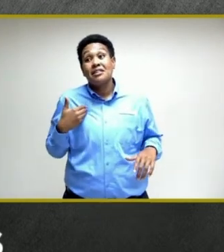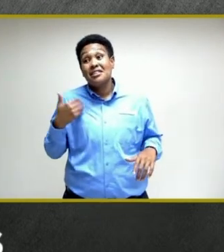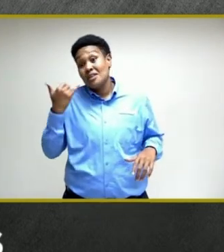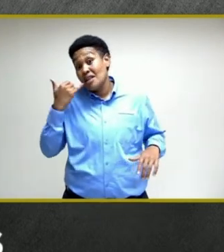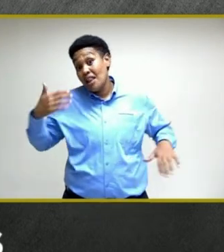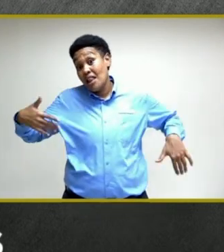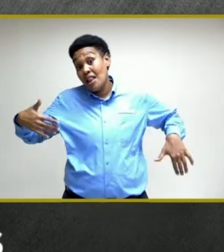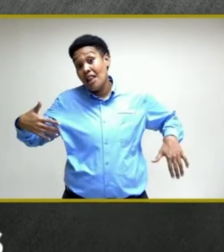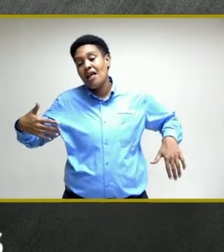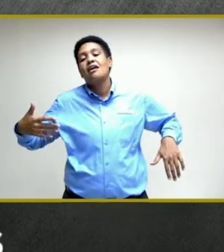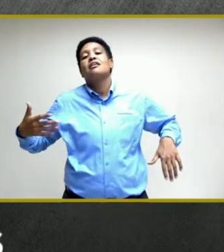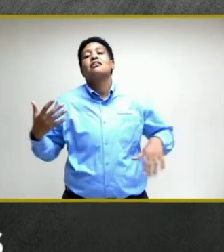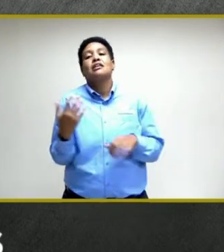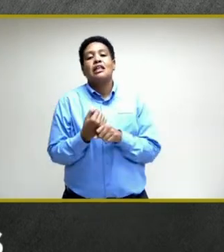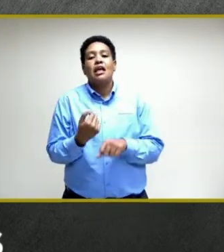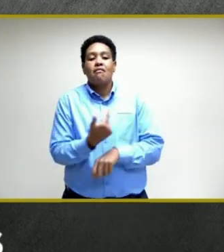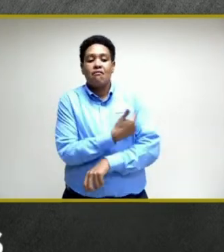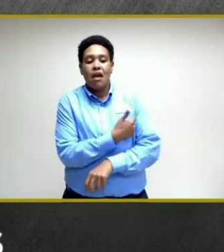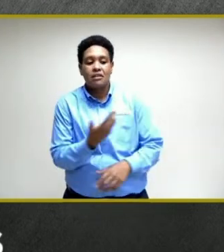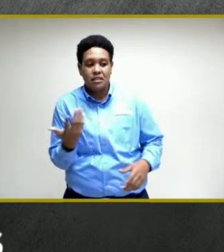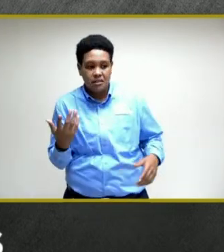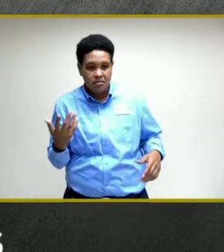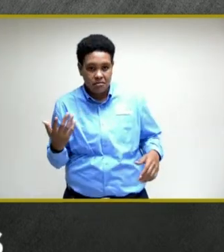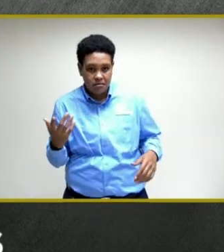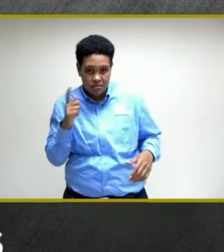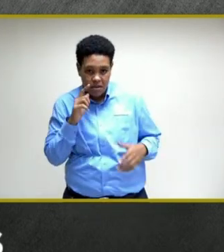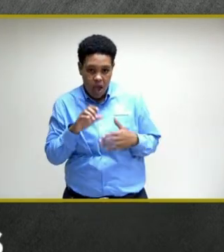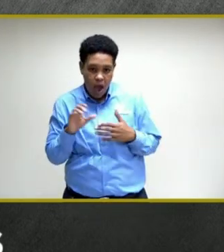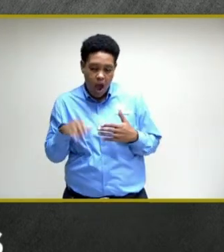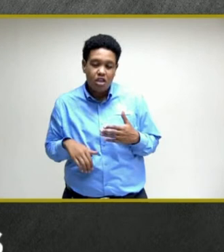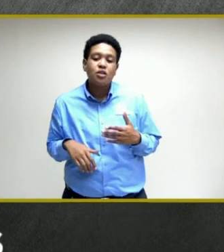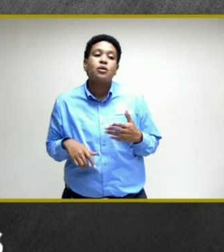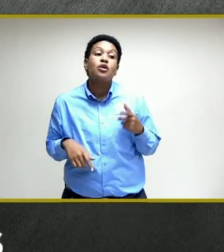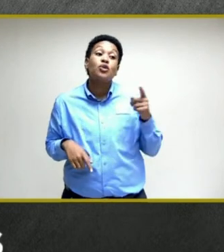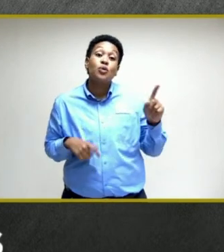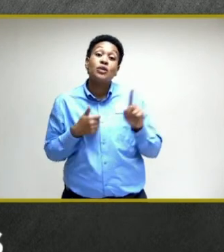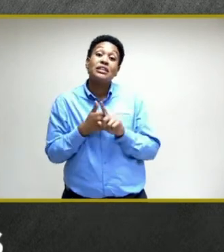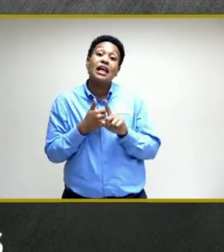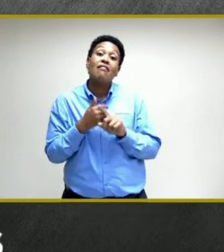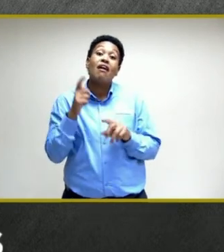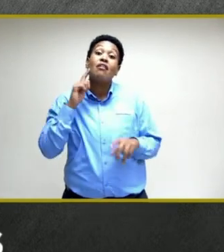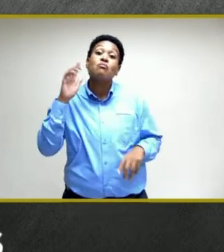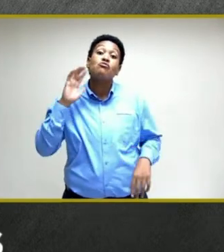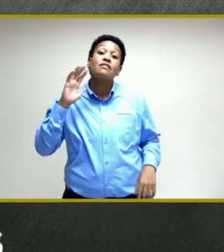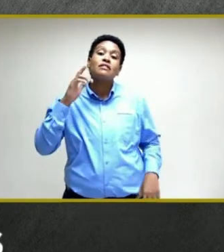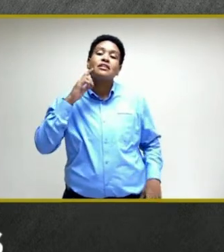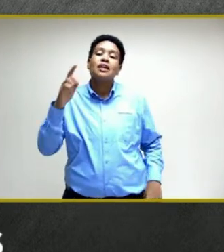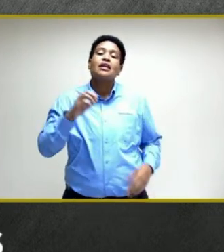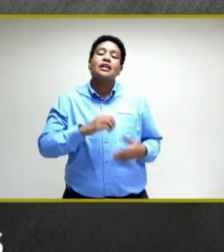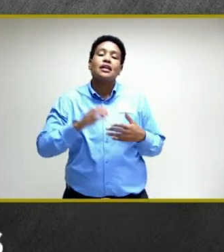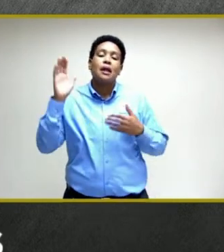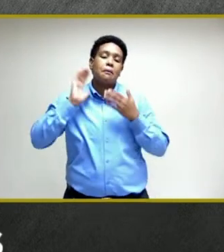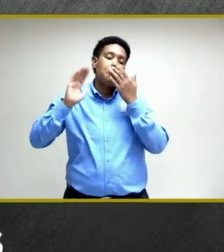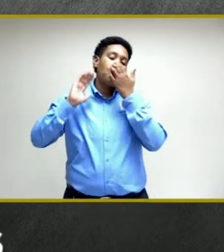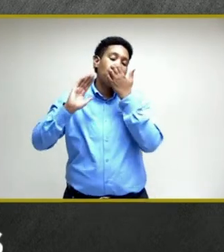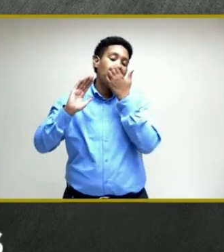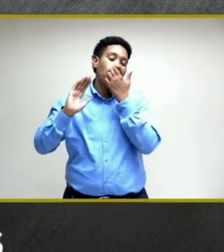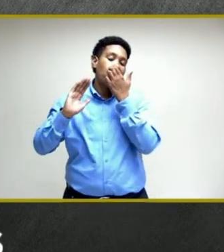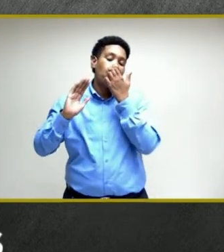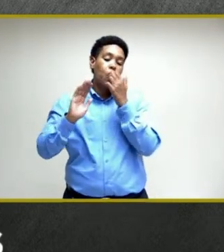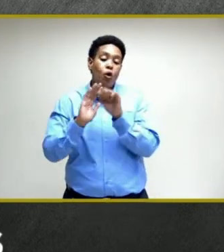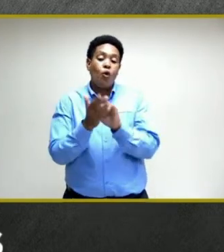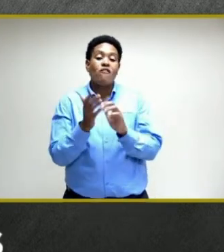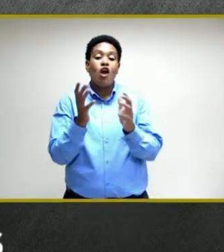who do not take the vaccine. And plus you, yourself, had previously said in a previous COVID conversation